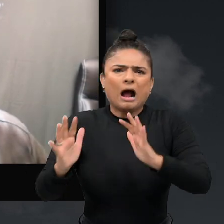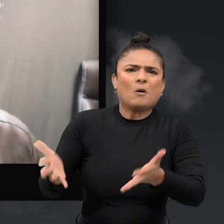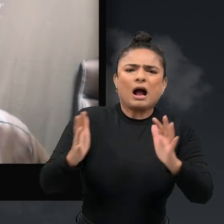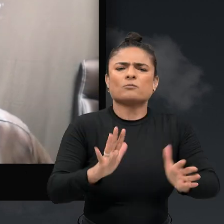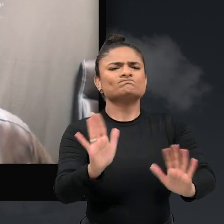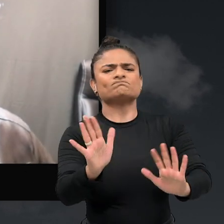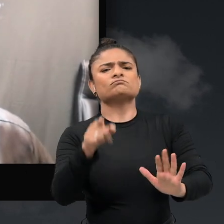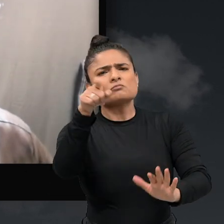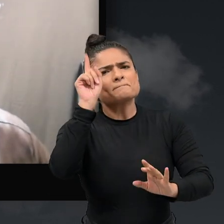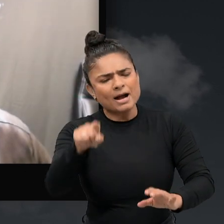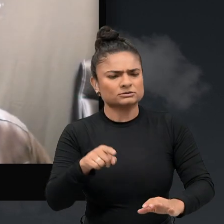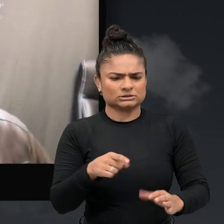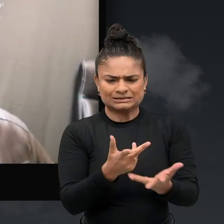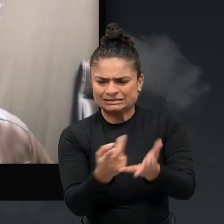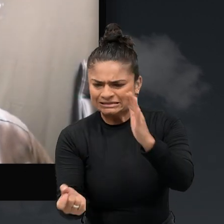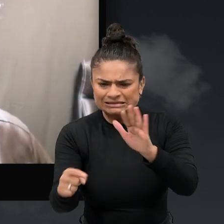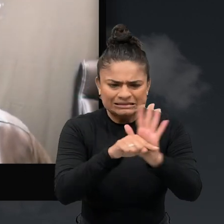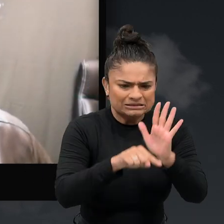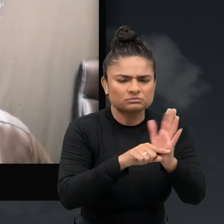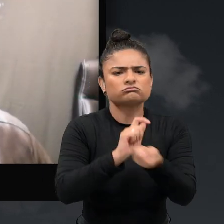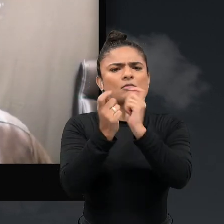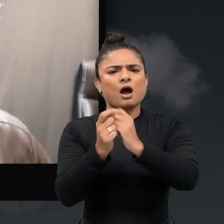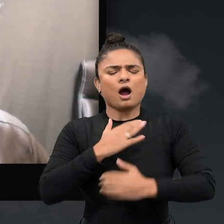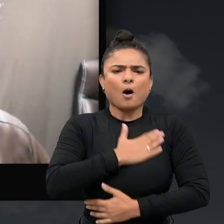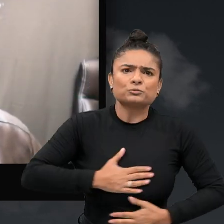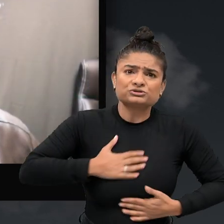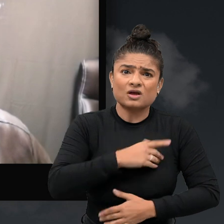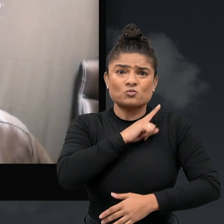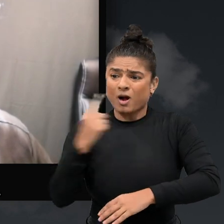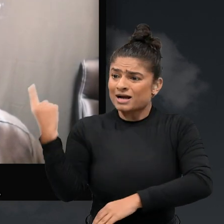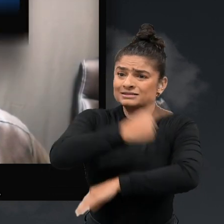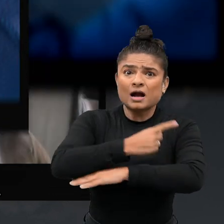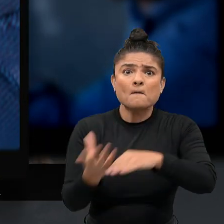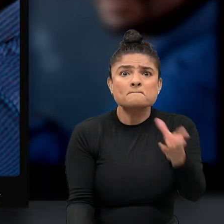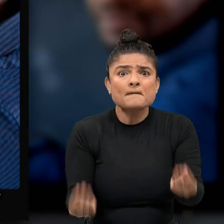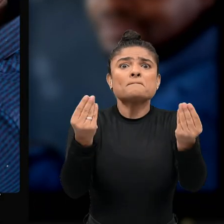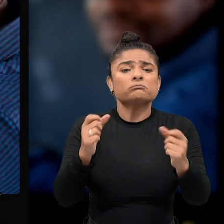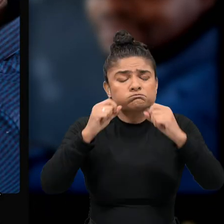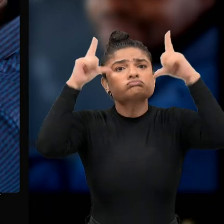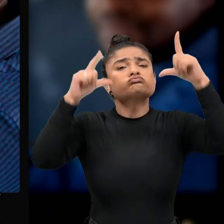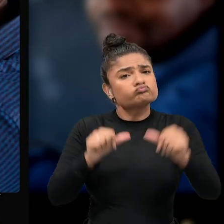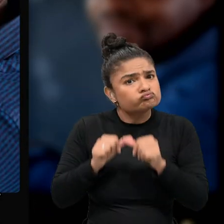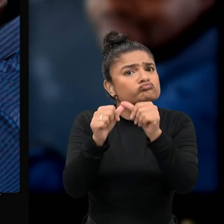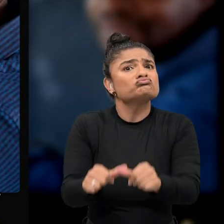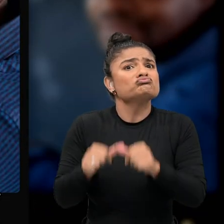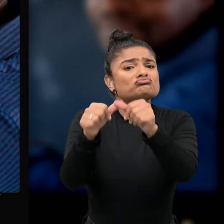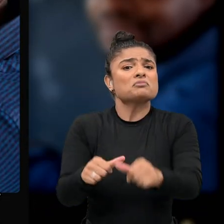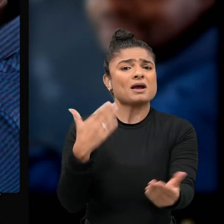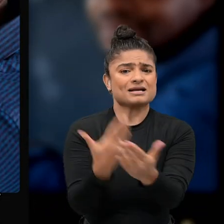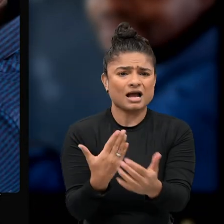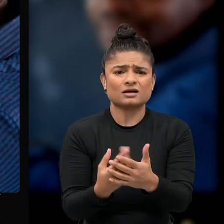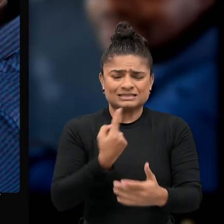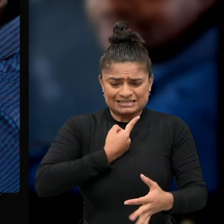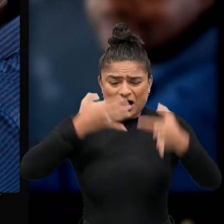in fact it is deeply rooted in appreciating the fact that you have been giving another day and decisions have to be made such that that day